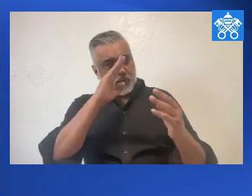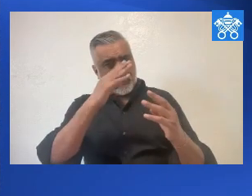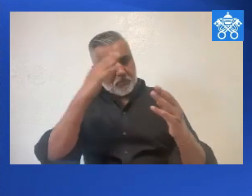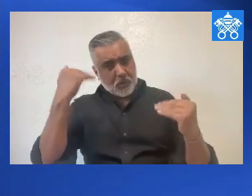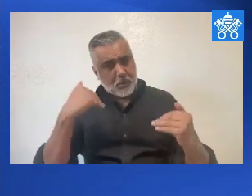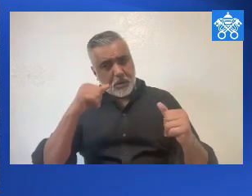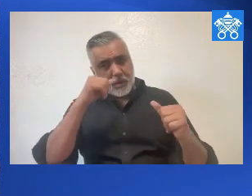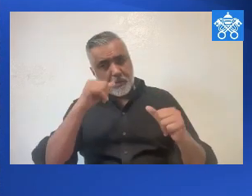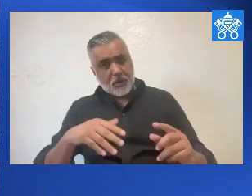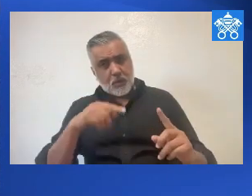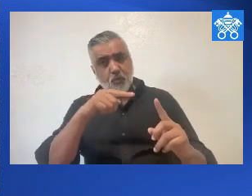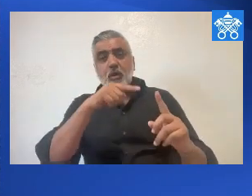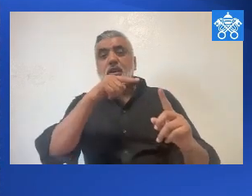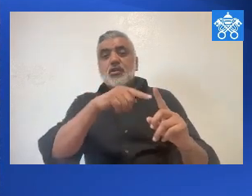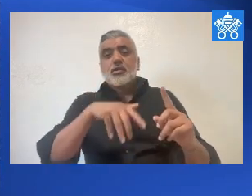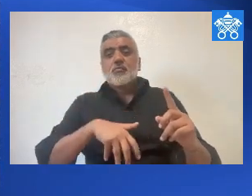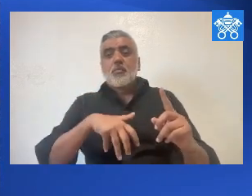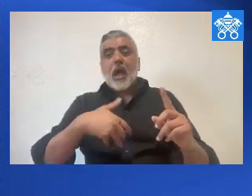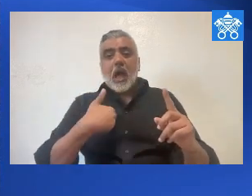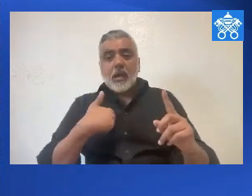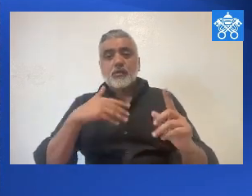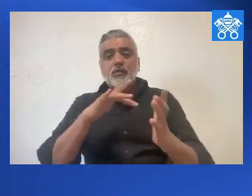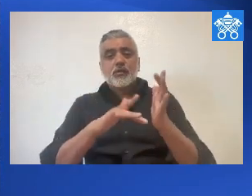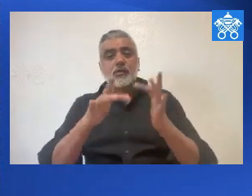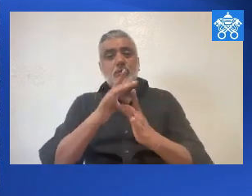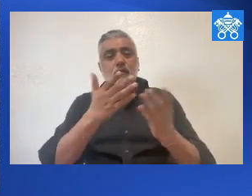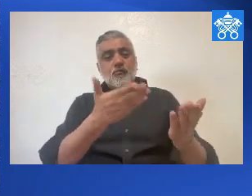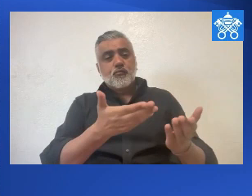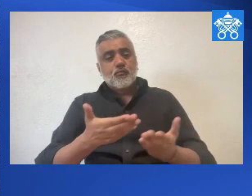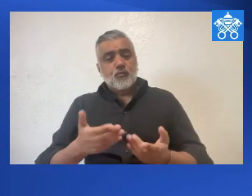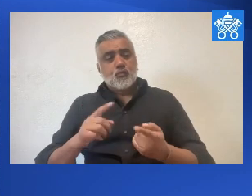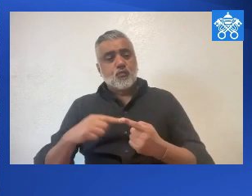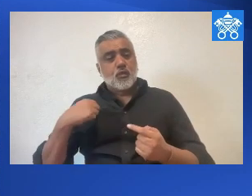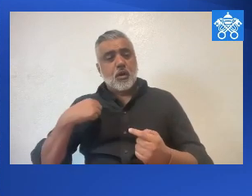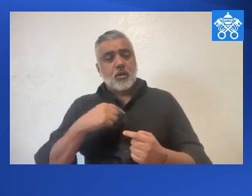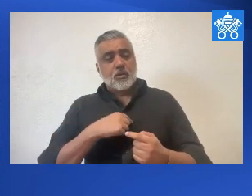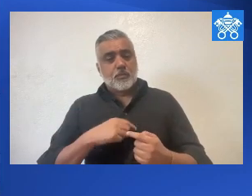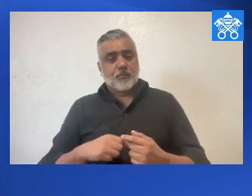Mary, we bless her, because she brings Jesus to us.